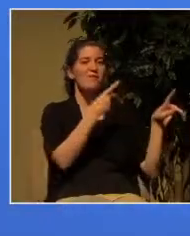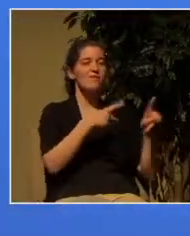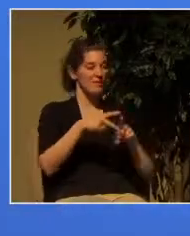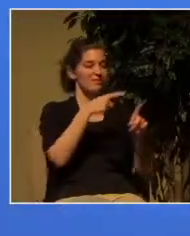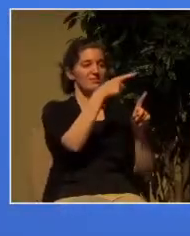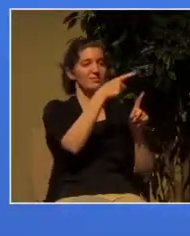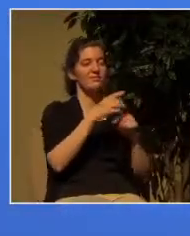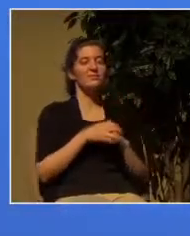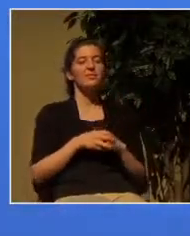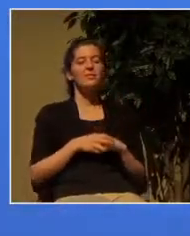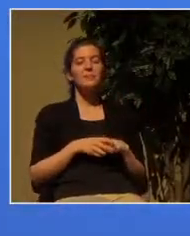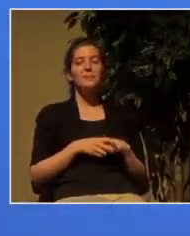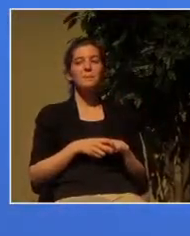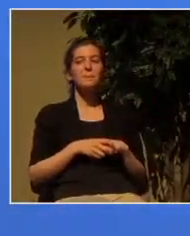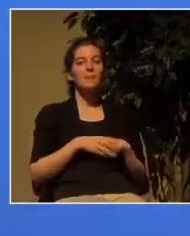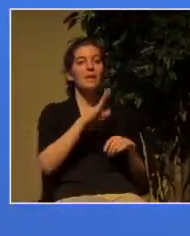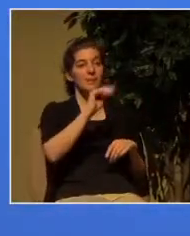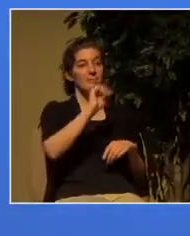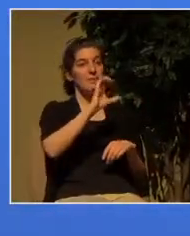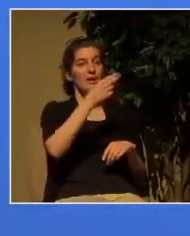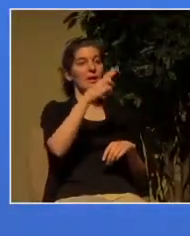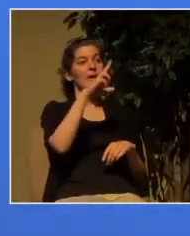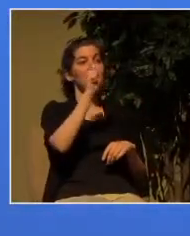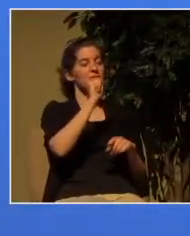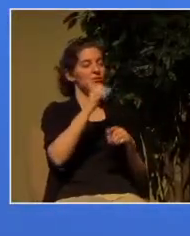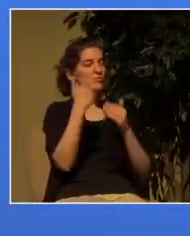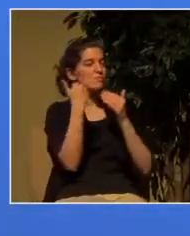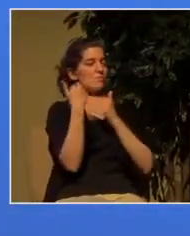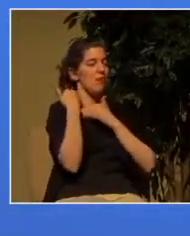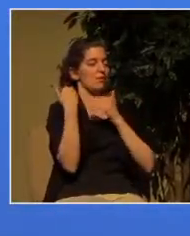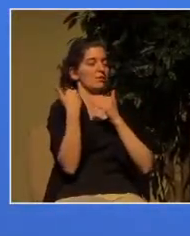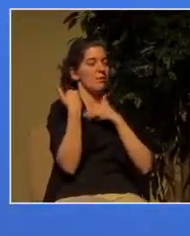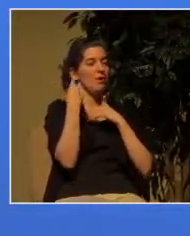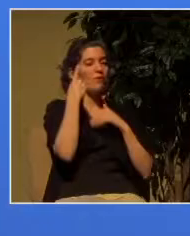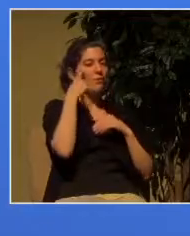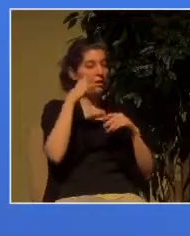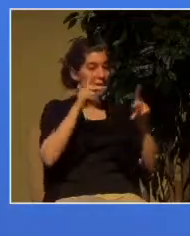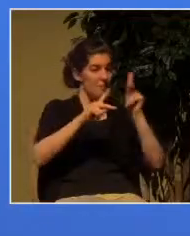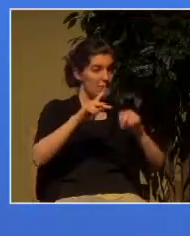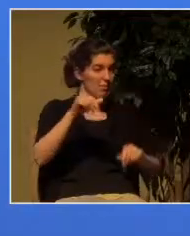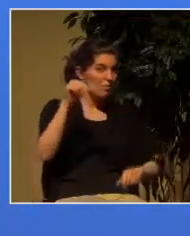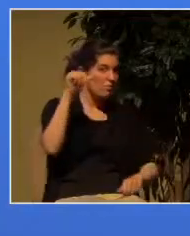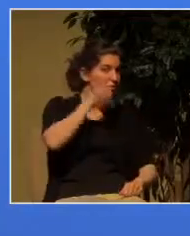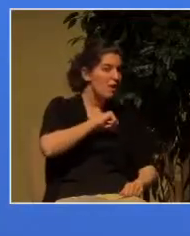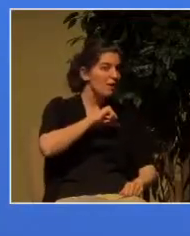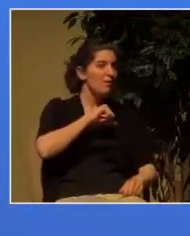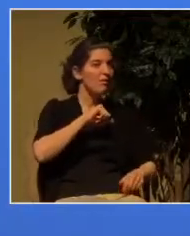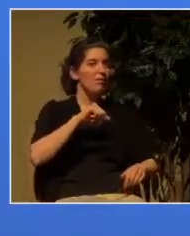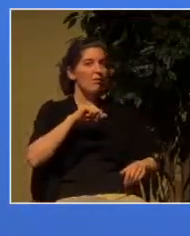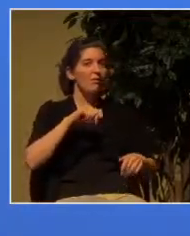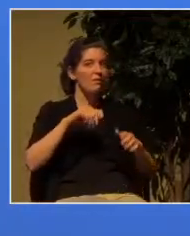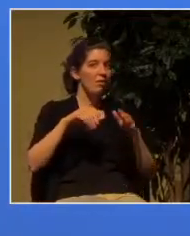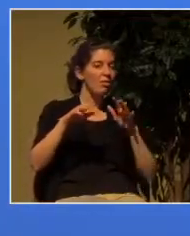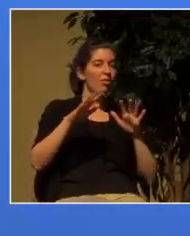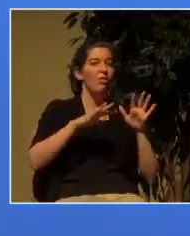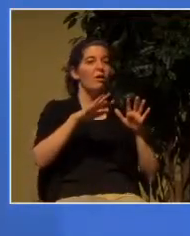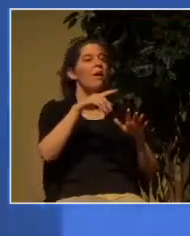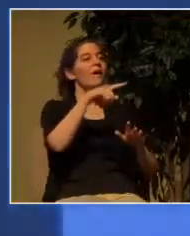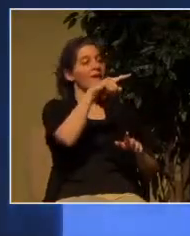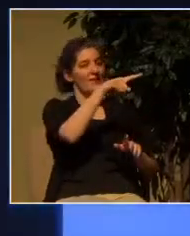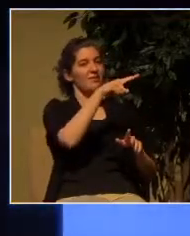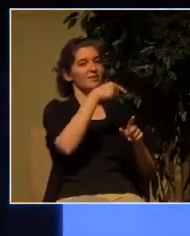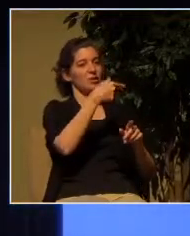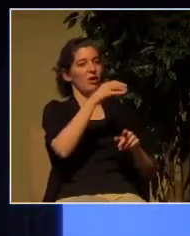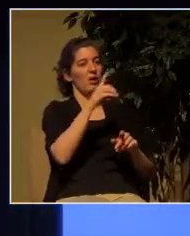for putting people under the influence of the wrong spirit and so you can't see it very well here